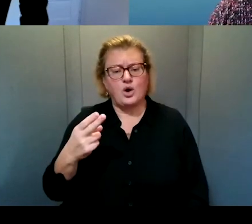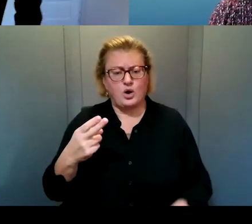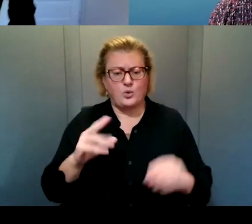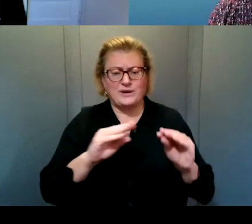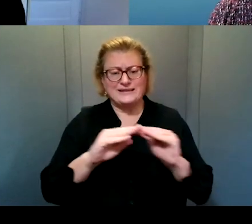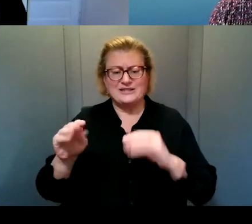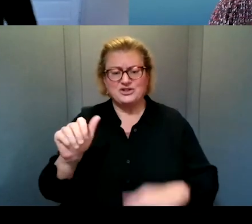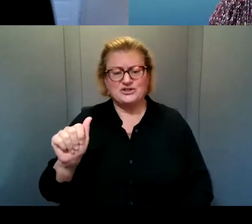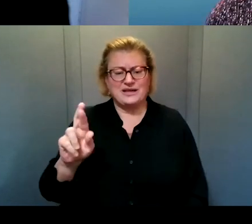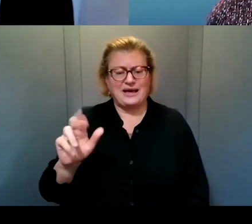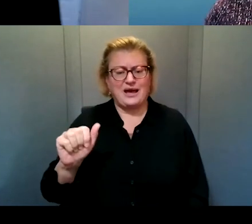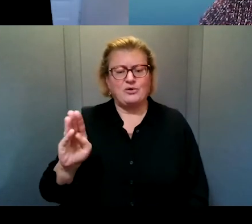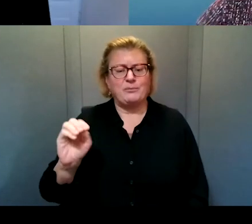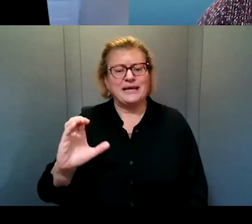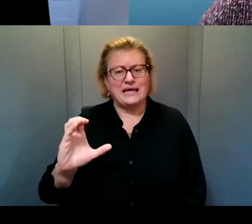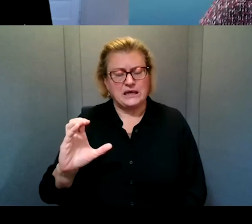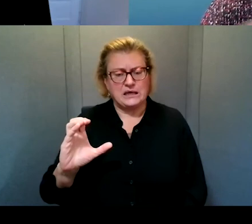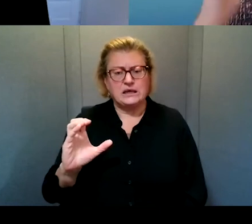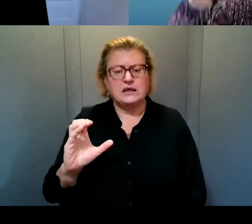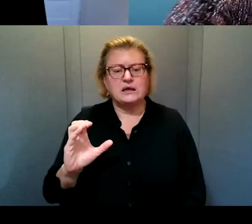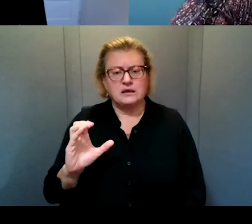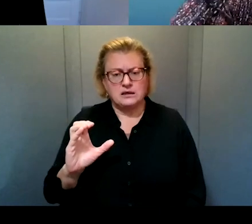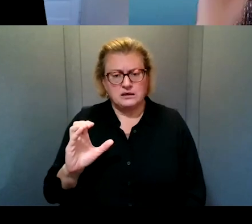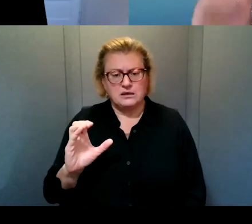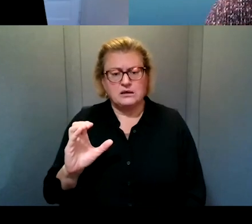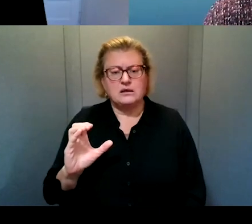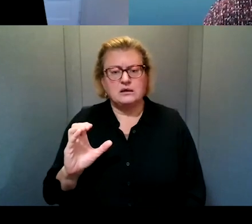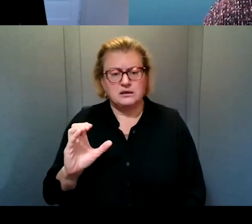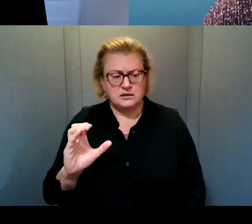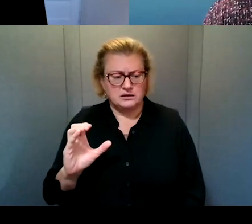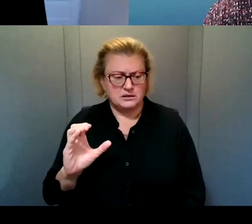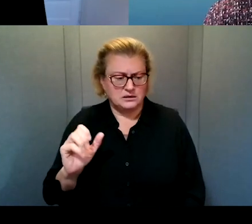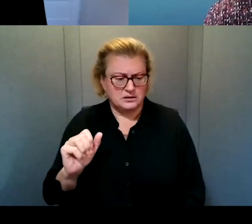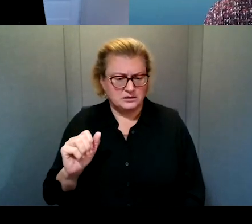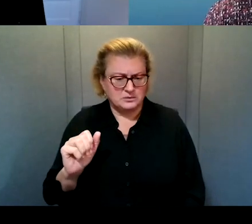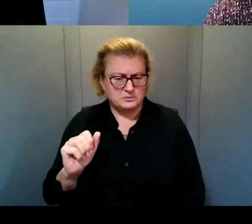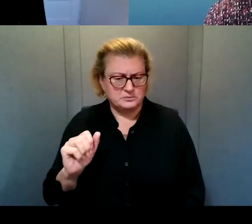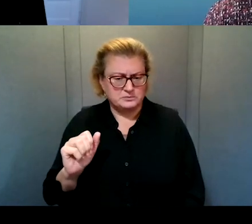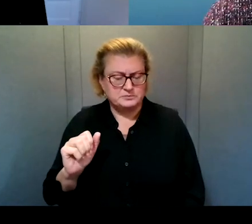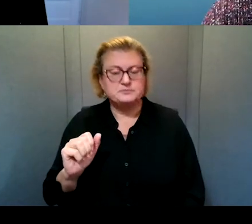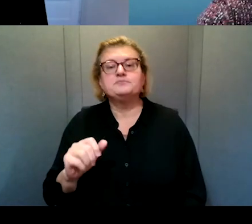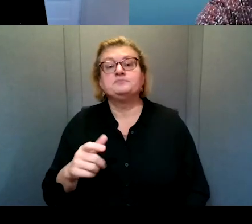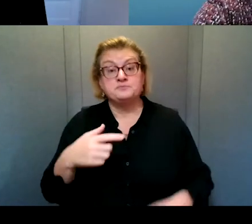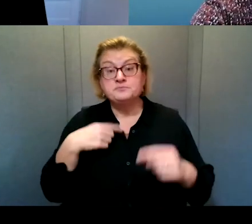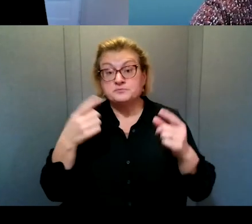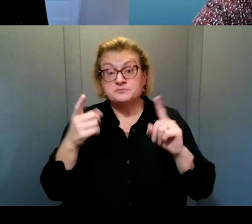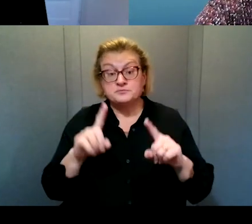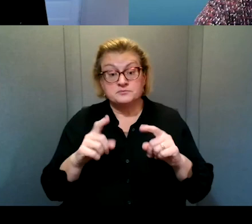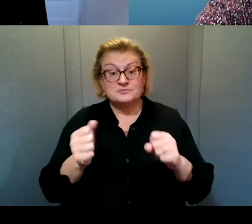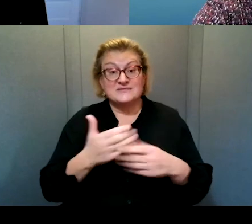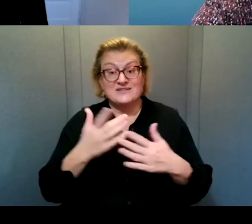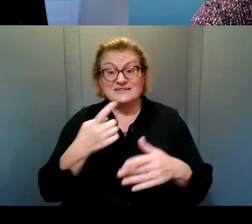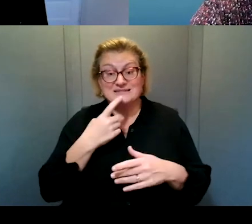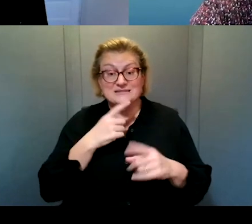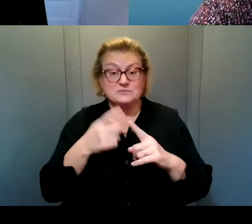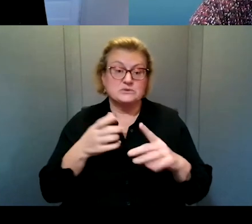and let me just read it. Um, I agree with everything you said about the importance